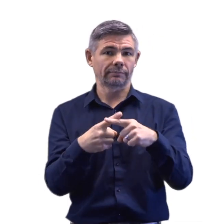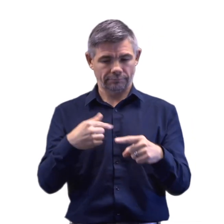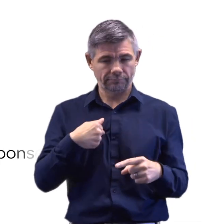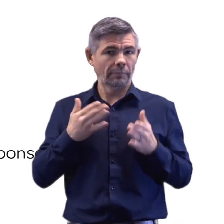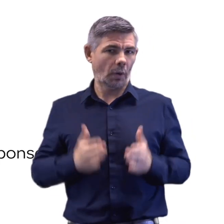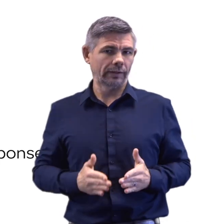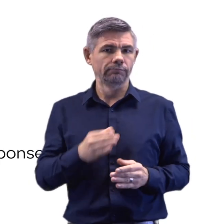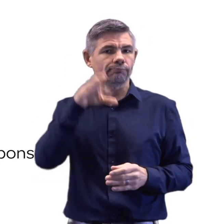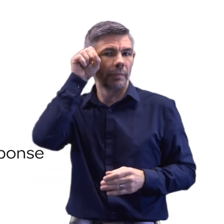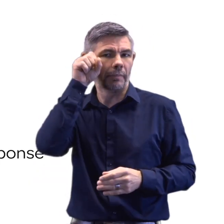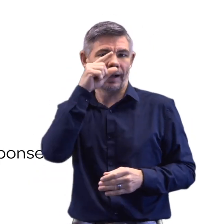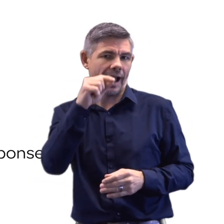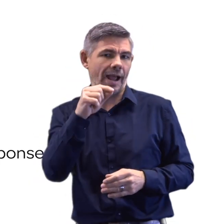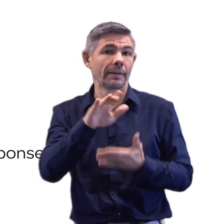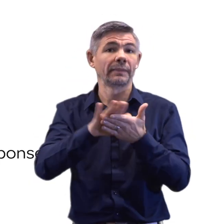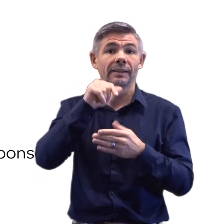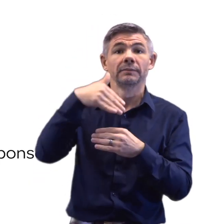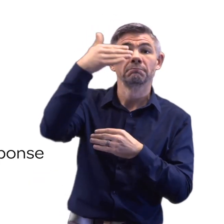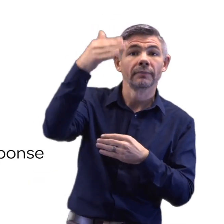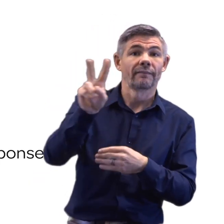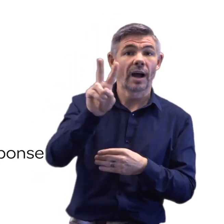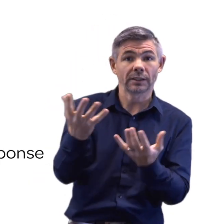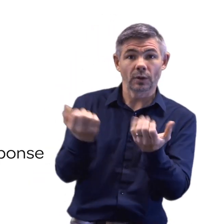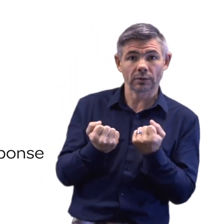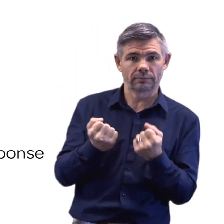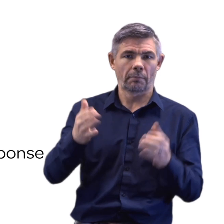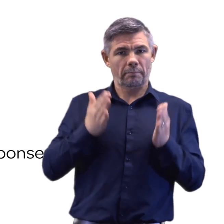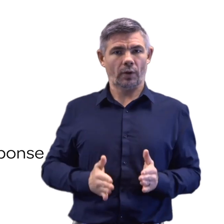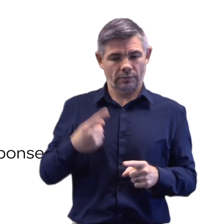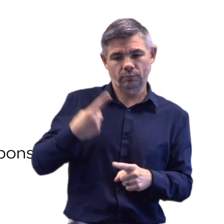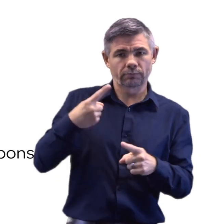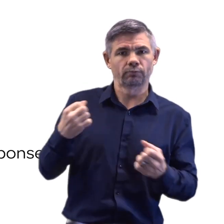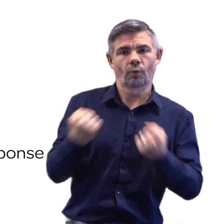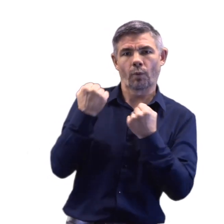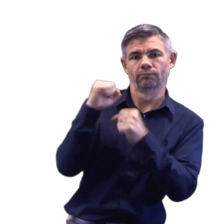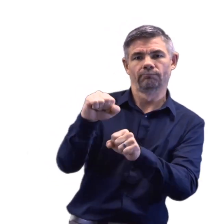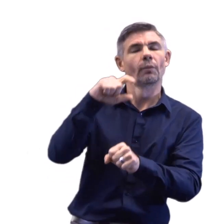So our immune system can remember and mount a stronger response when it encounters the virus.